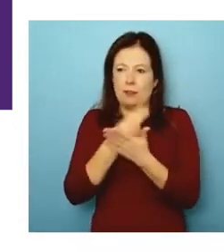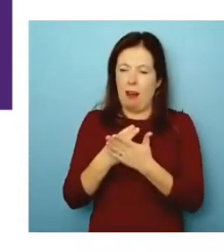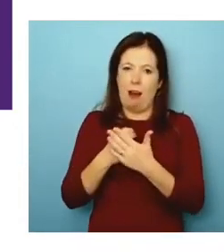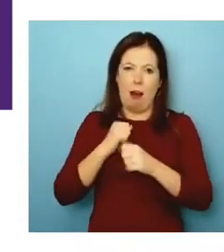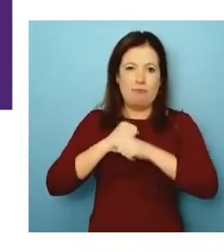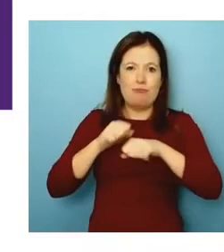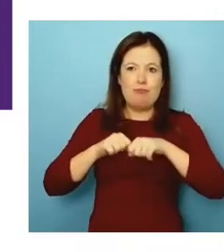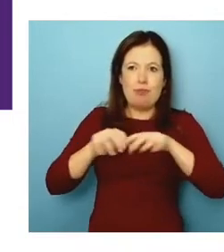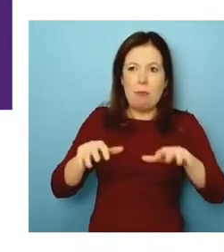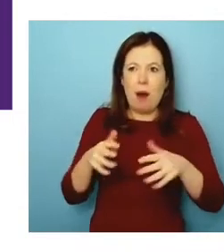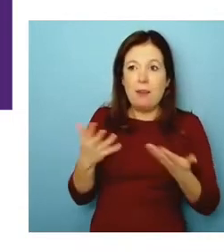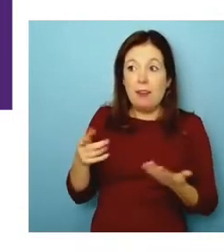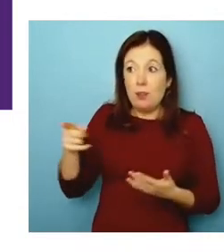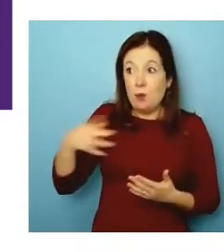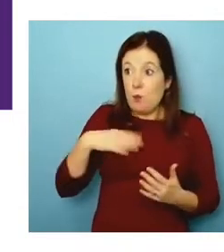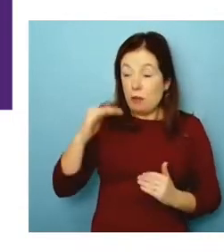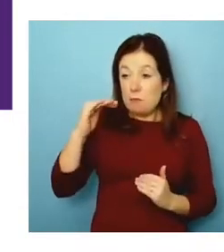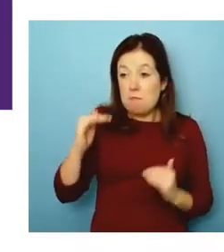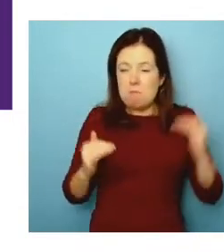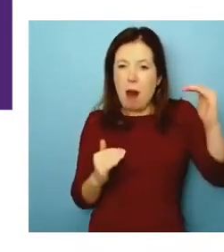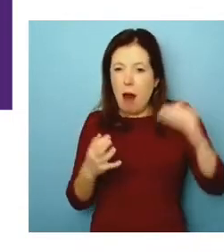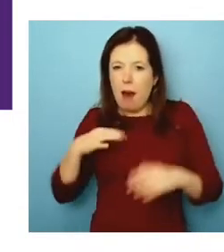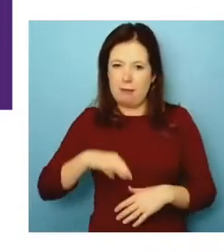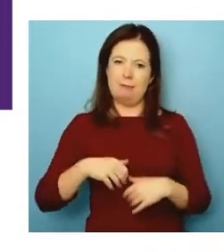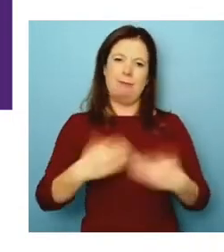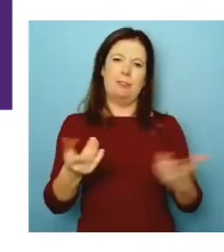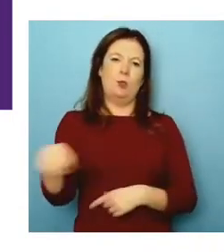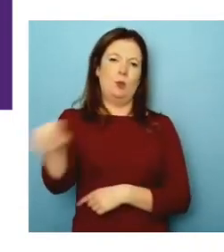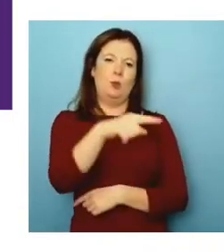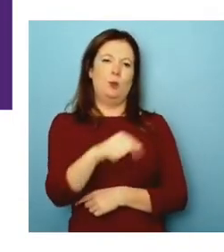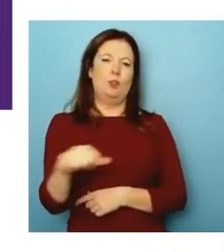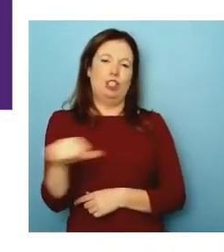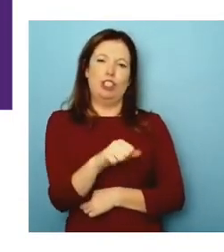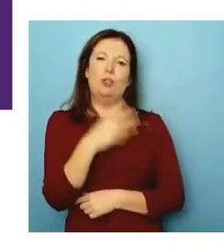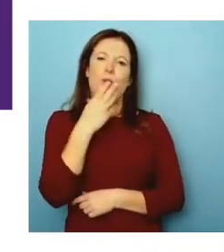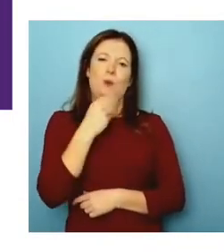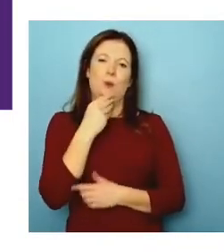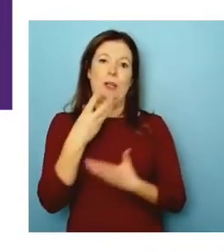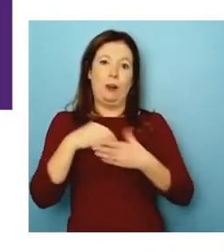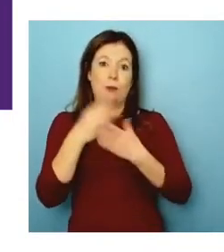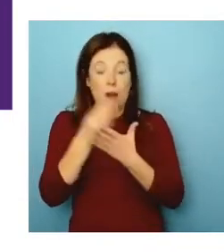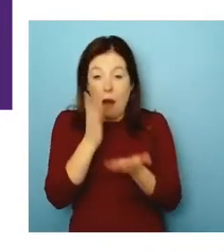Do you want an unfair advantage? Use inclusive design. But it's true.